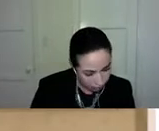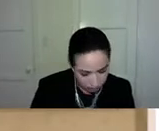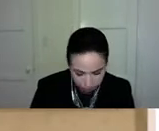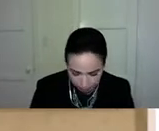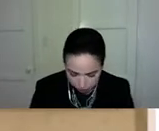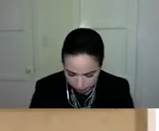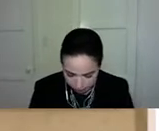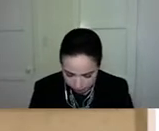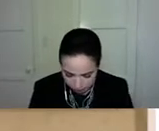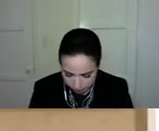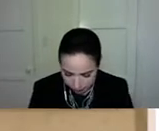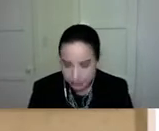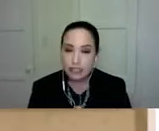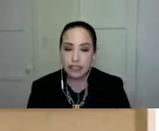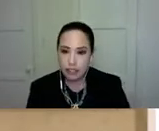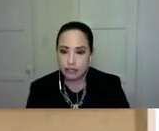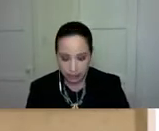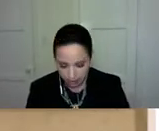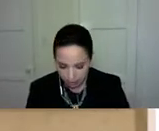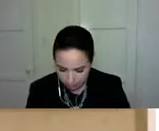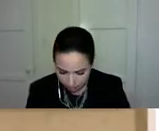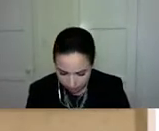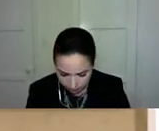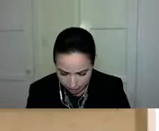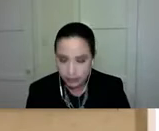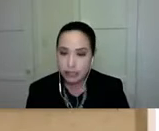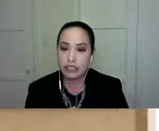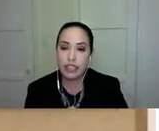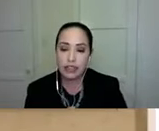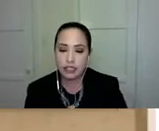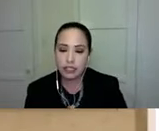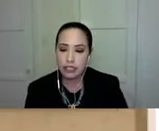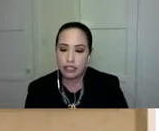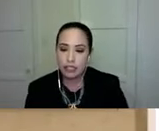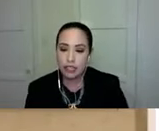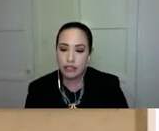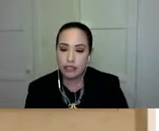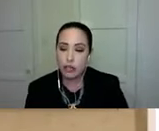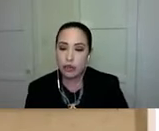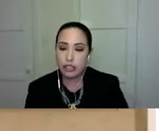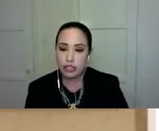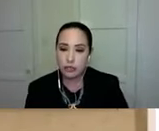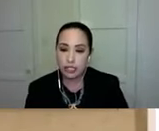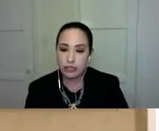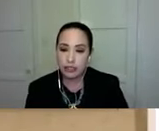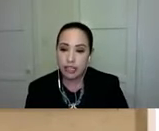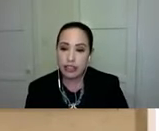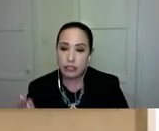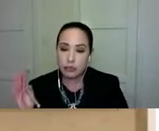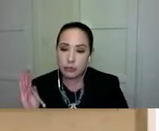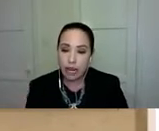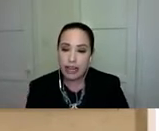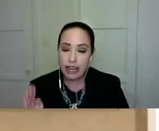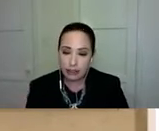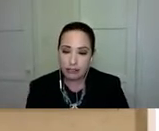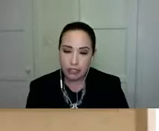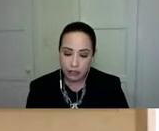18 just want to make sure i get the dates right 18 77 in the dakota territories and this